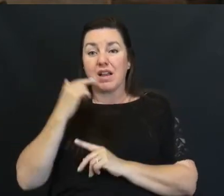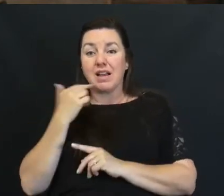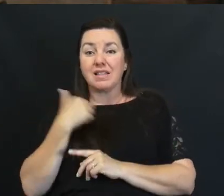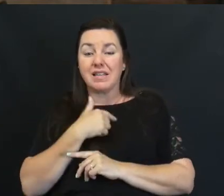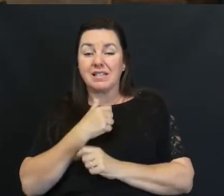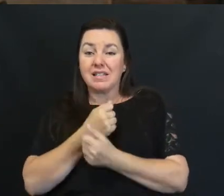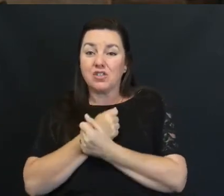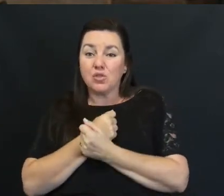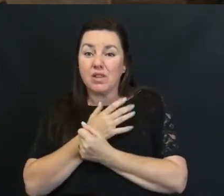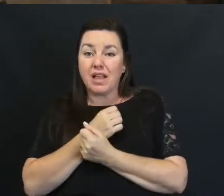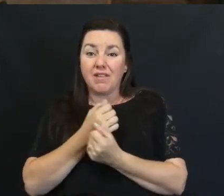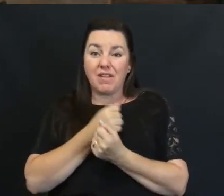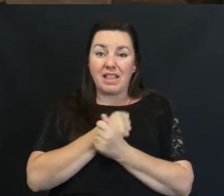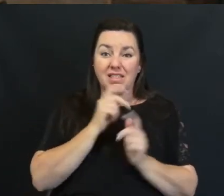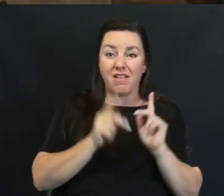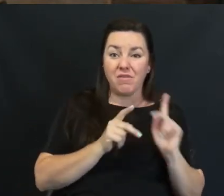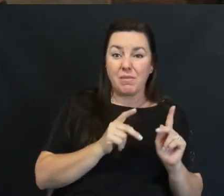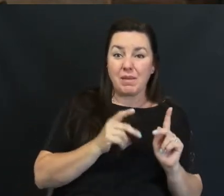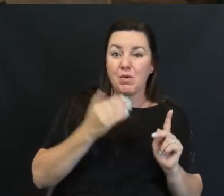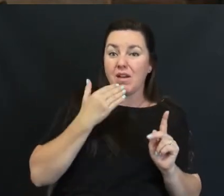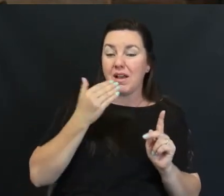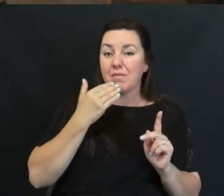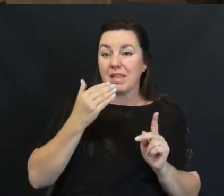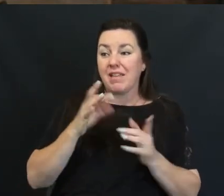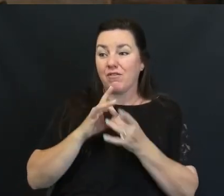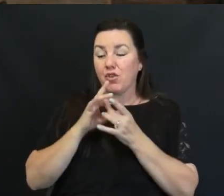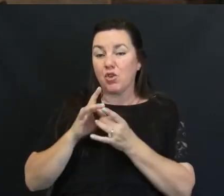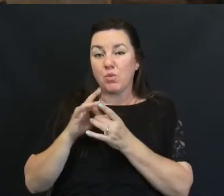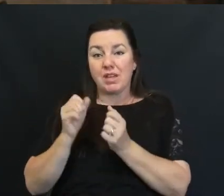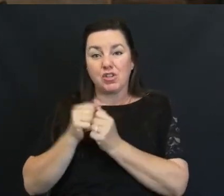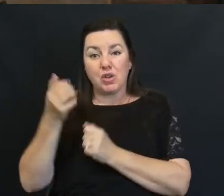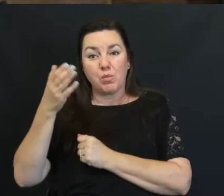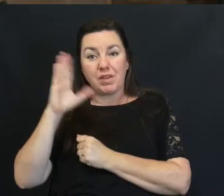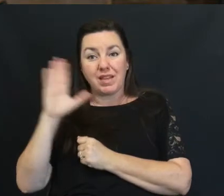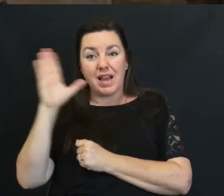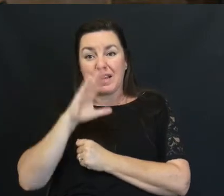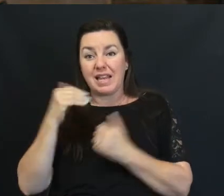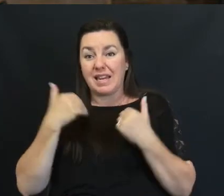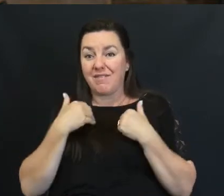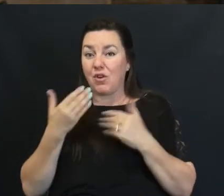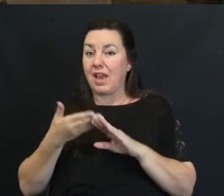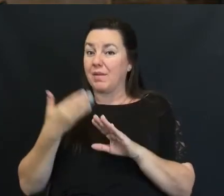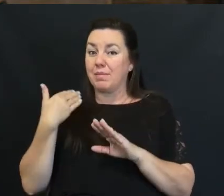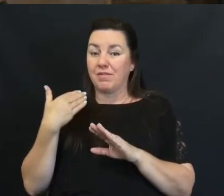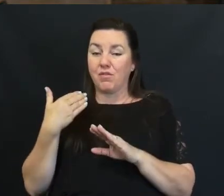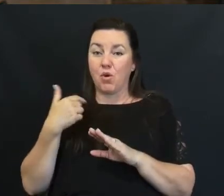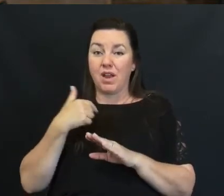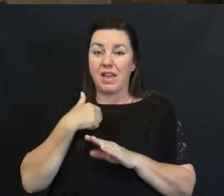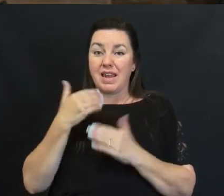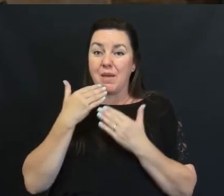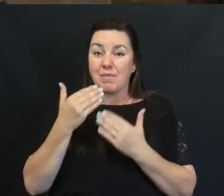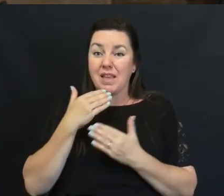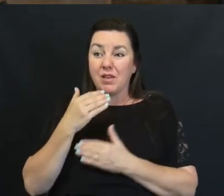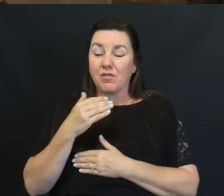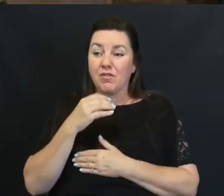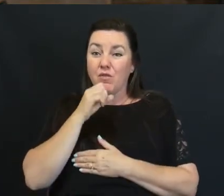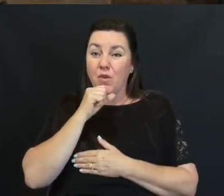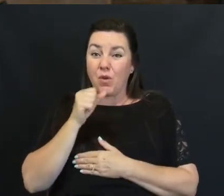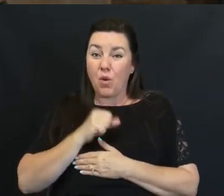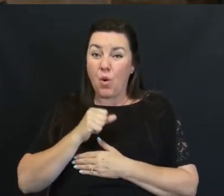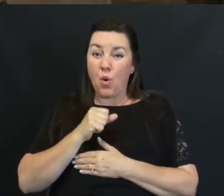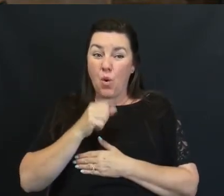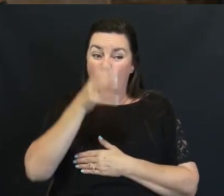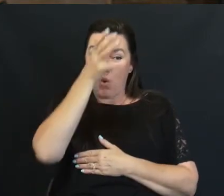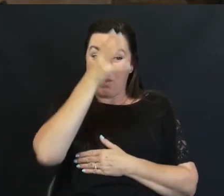I'm thankful For the relationship With God That I never had Before I'm ever thankful For the old man Is